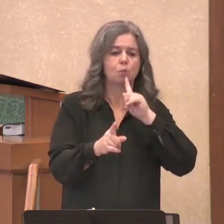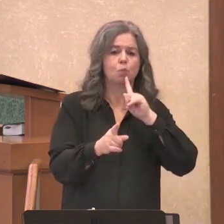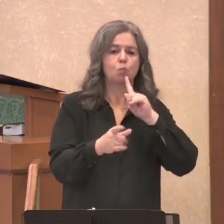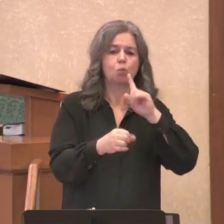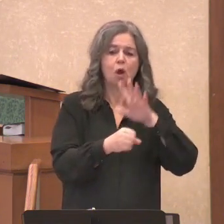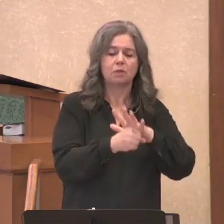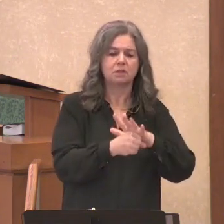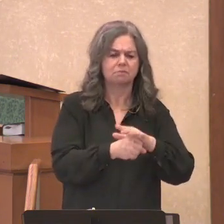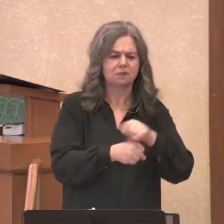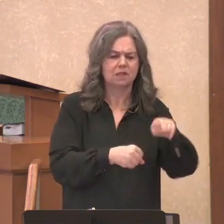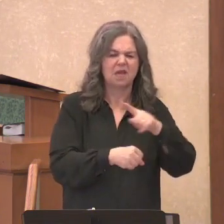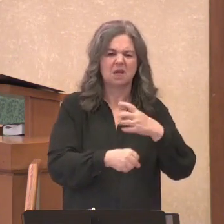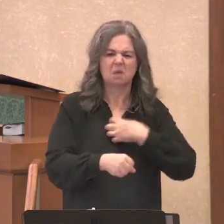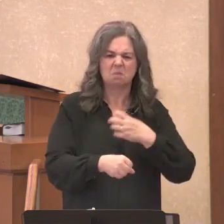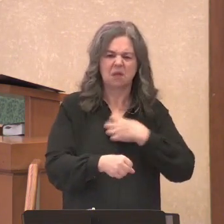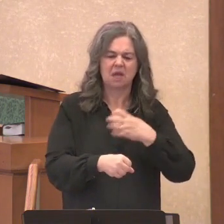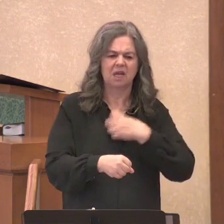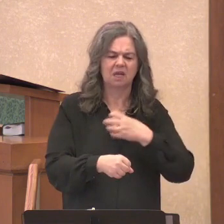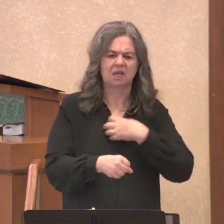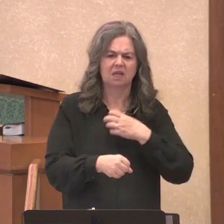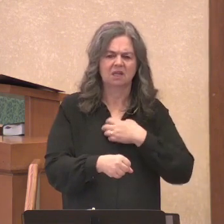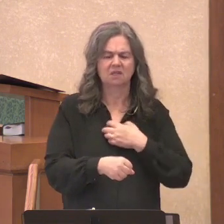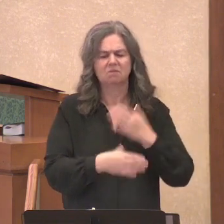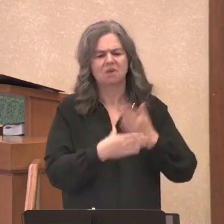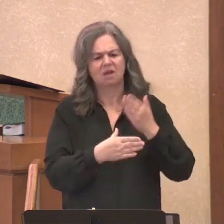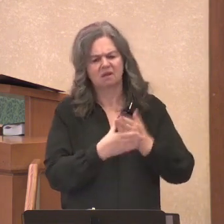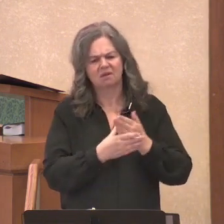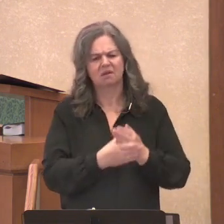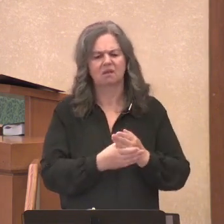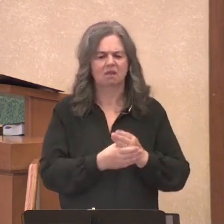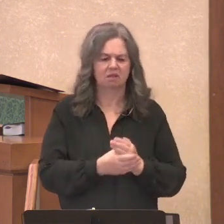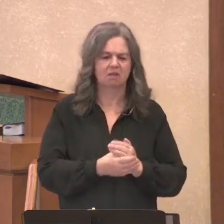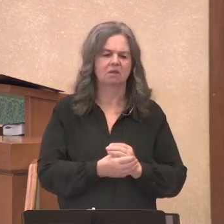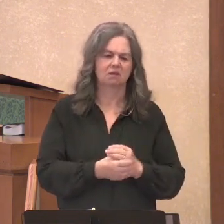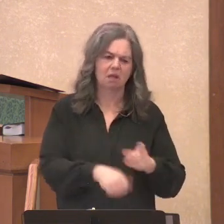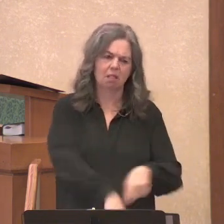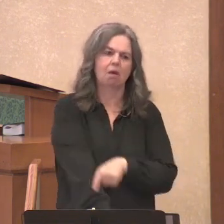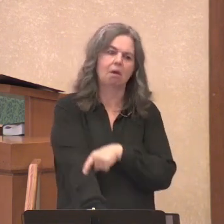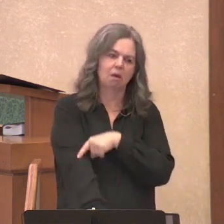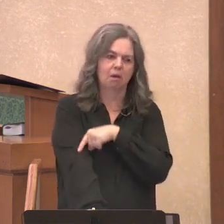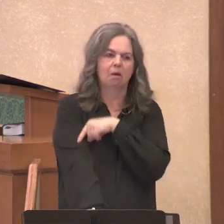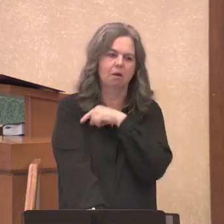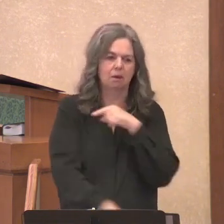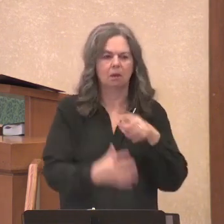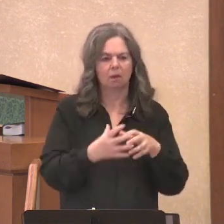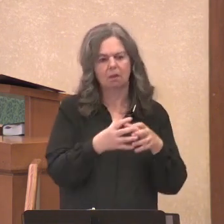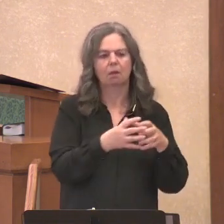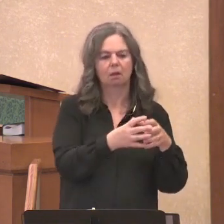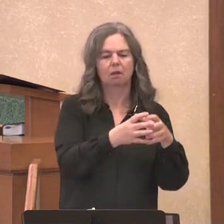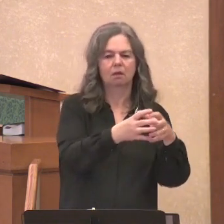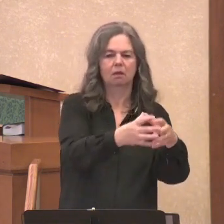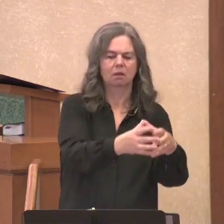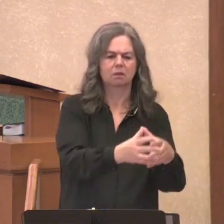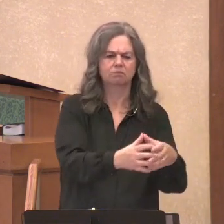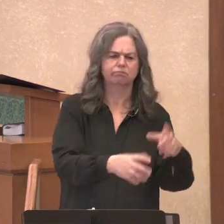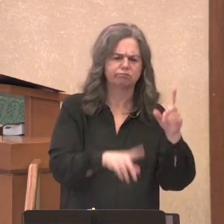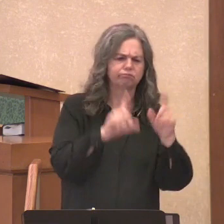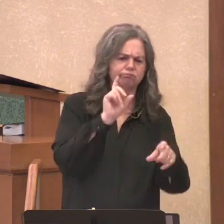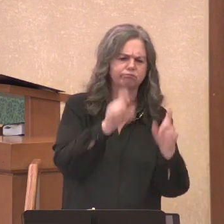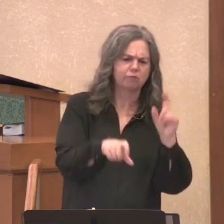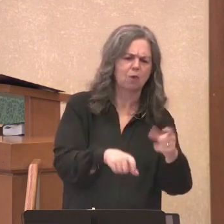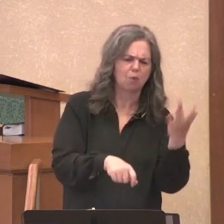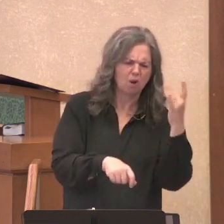become irritated with the journey, uncertain as to how long and what if, asking questions.